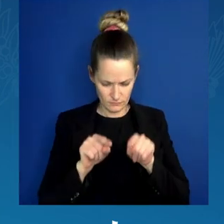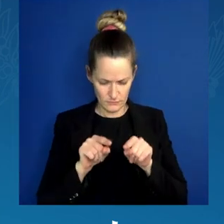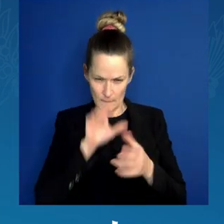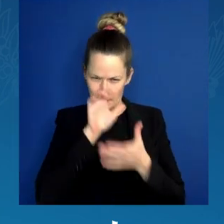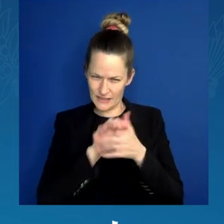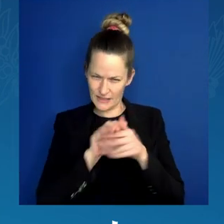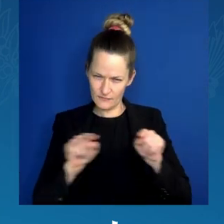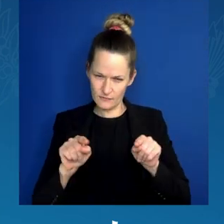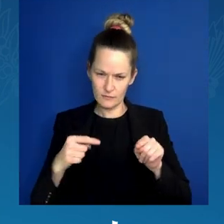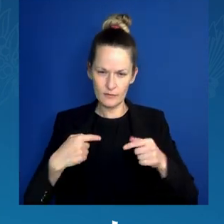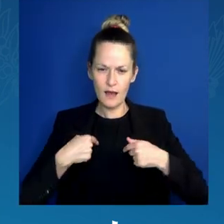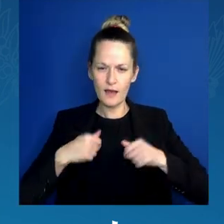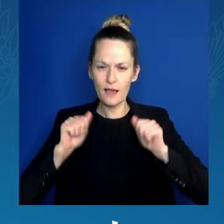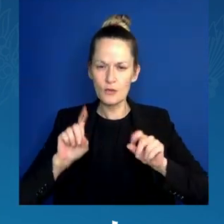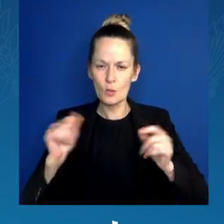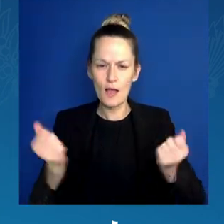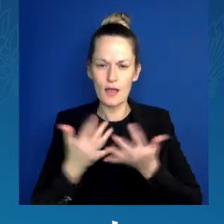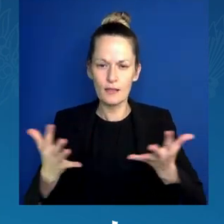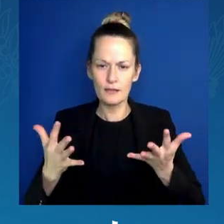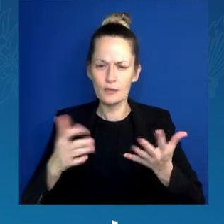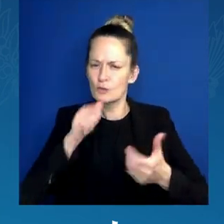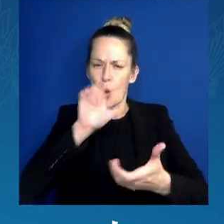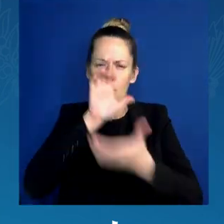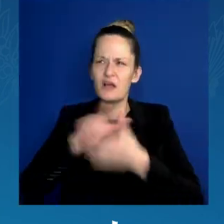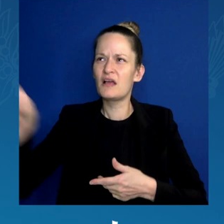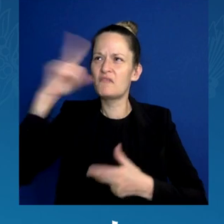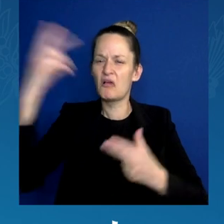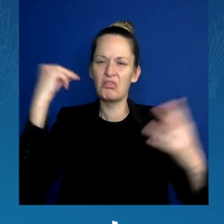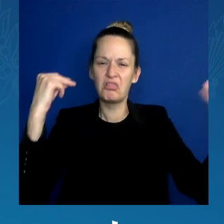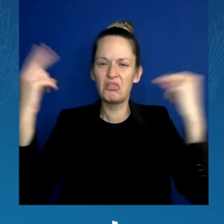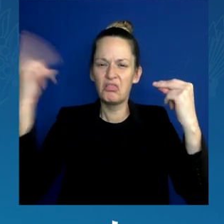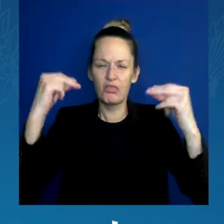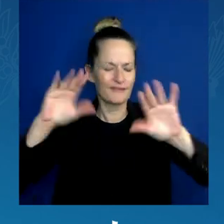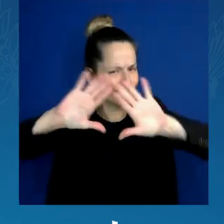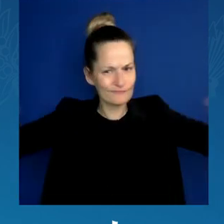I was saying earlier, you know, I eat no for breakfast.